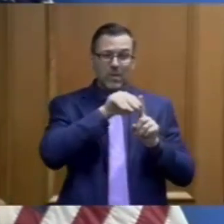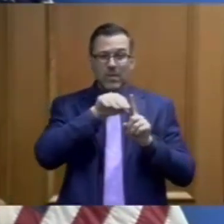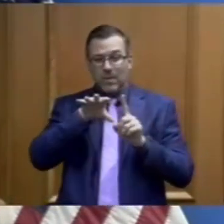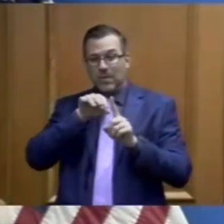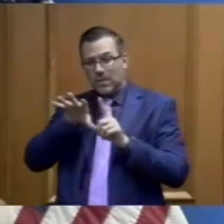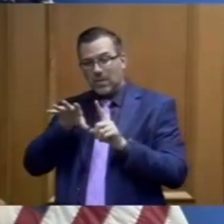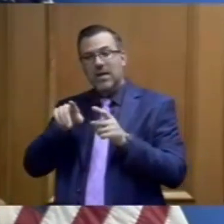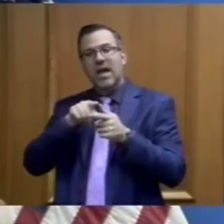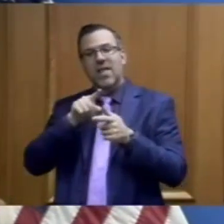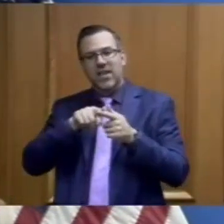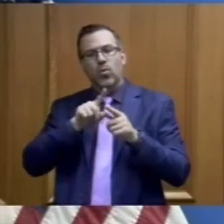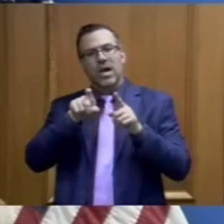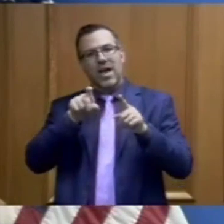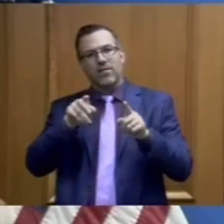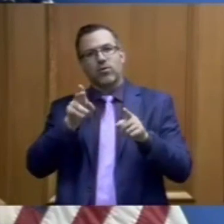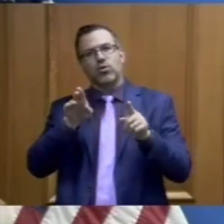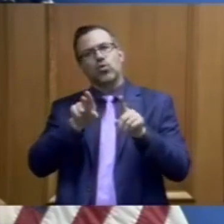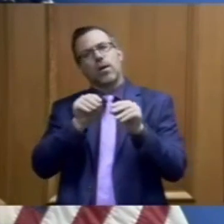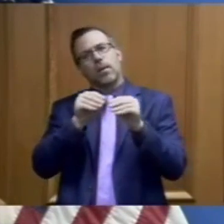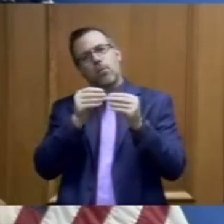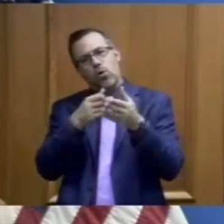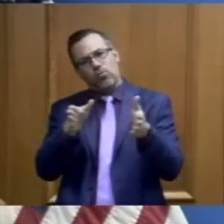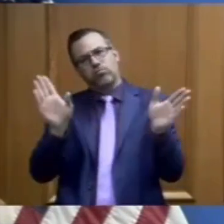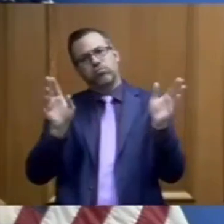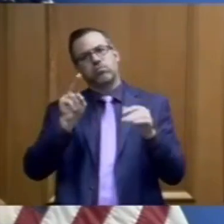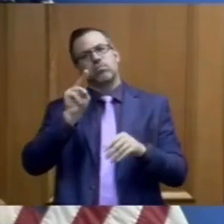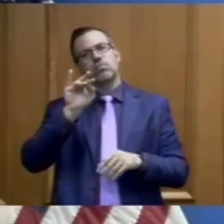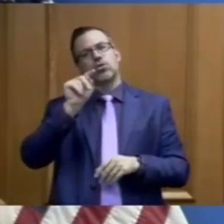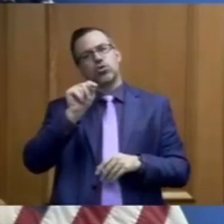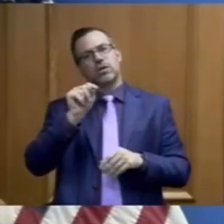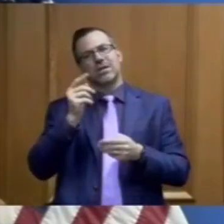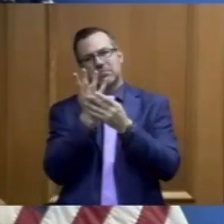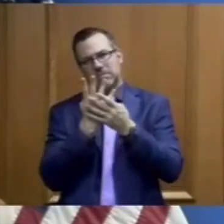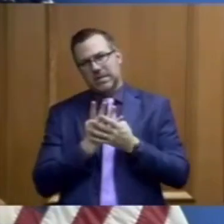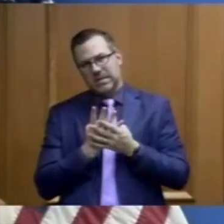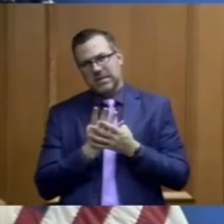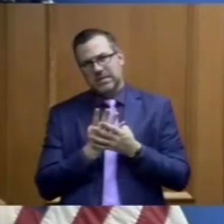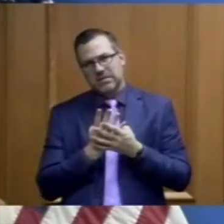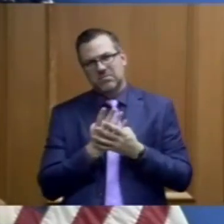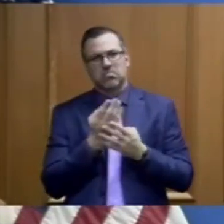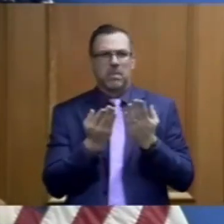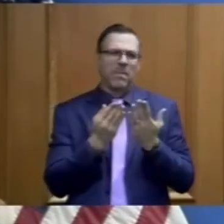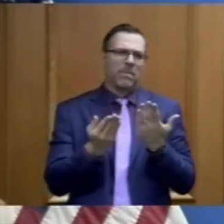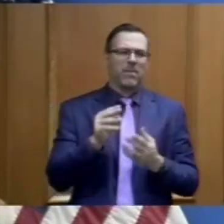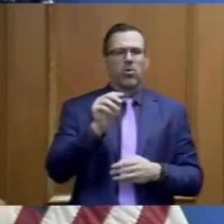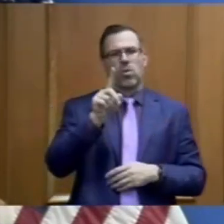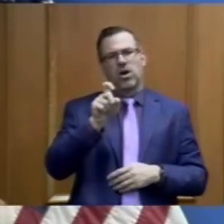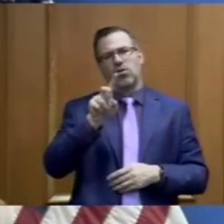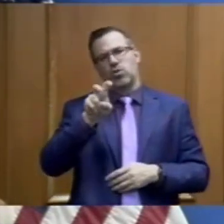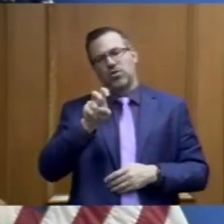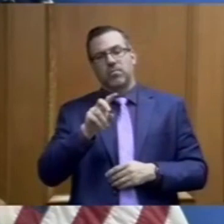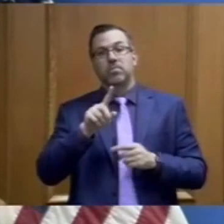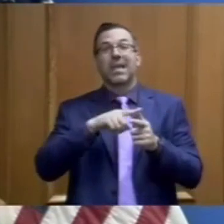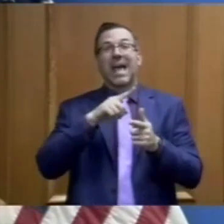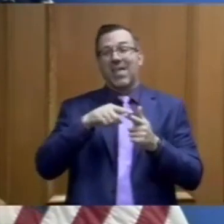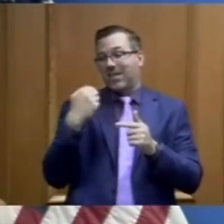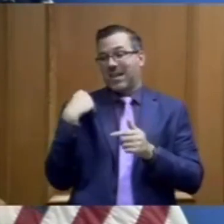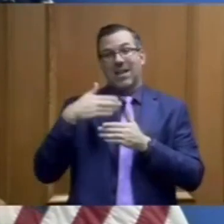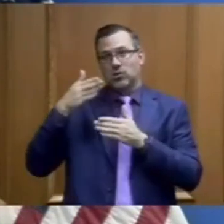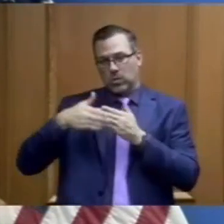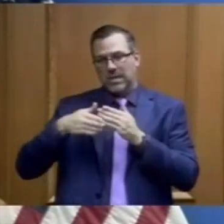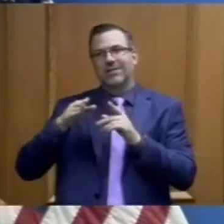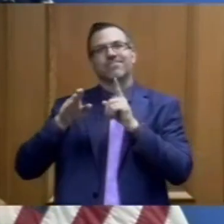-based testing which usually encompasses several hundred. And then just like we found at Bledsoe over the weekend,